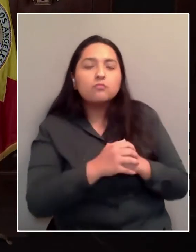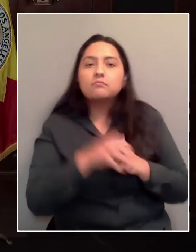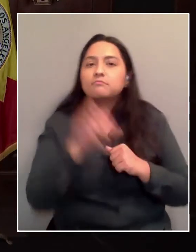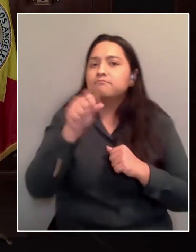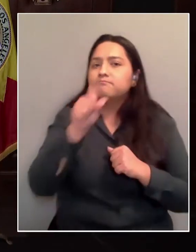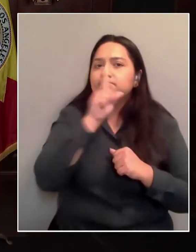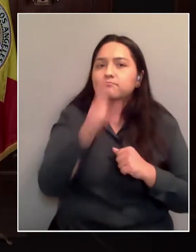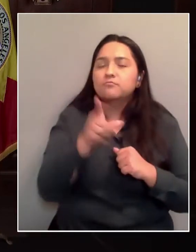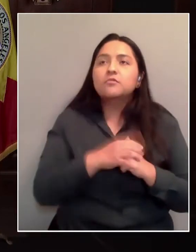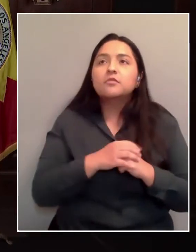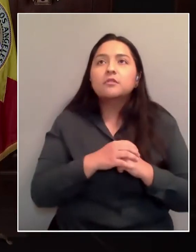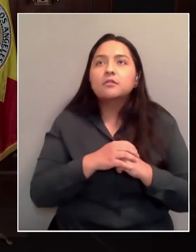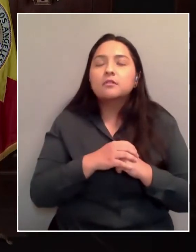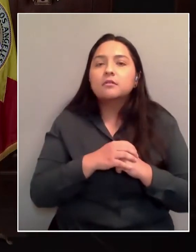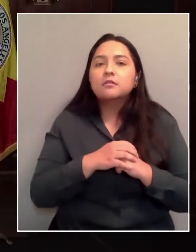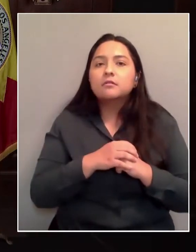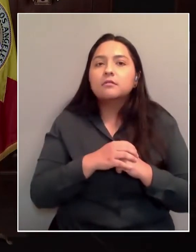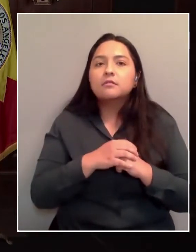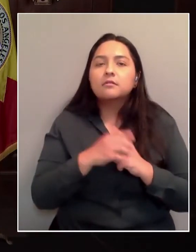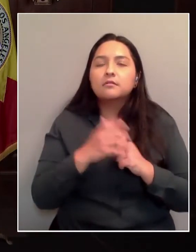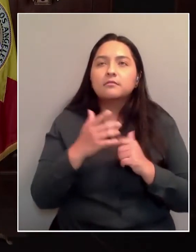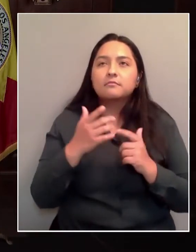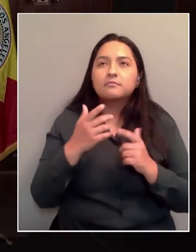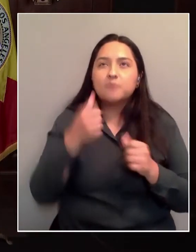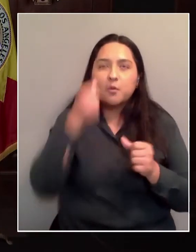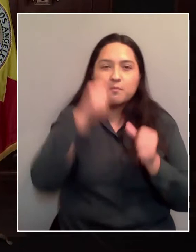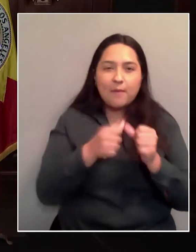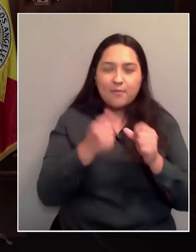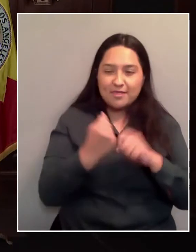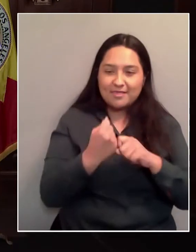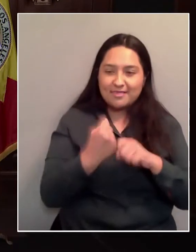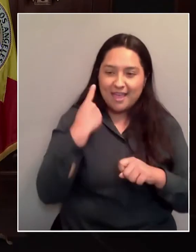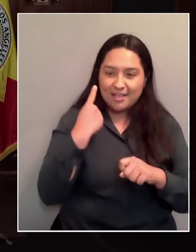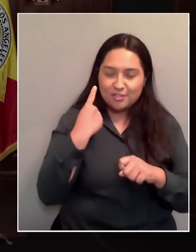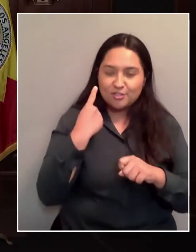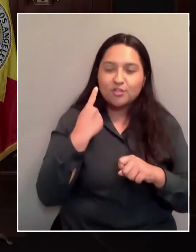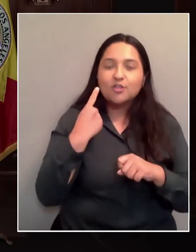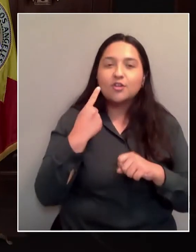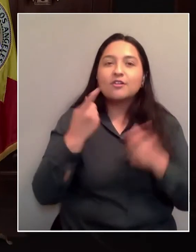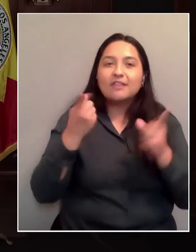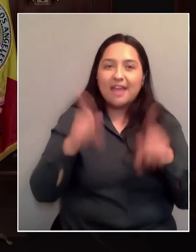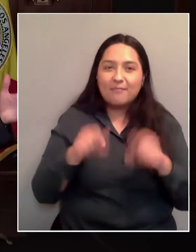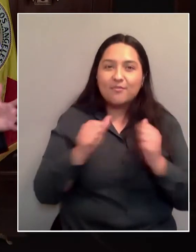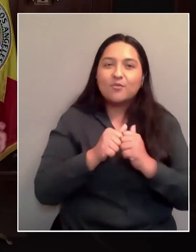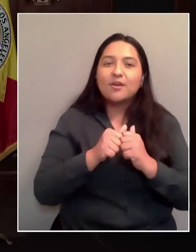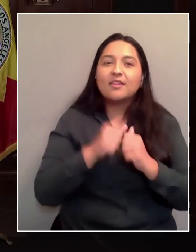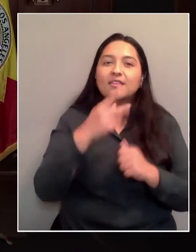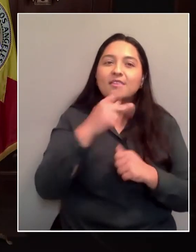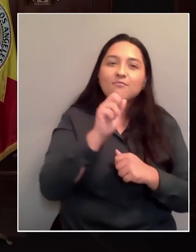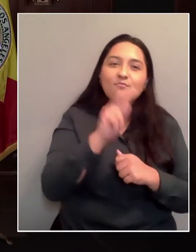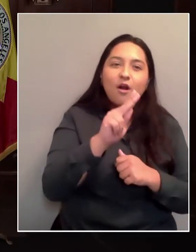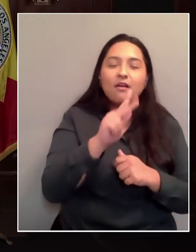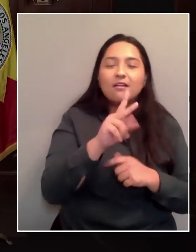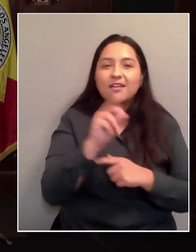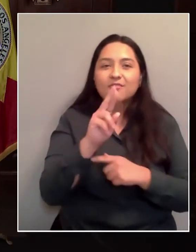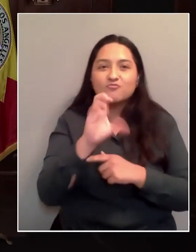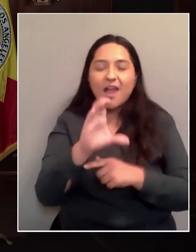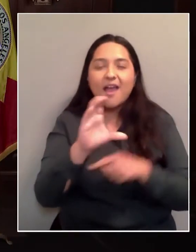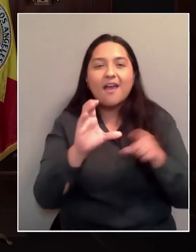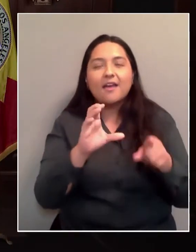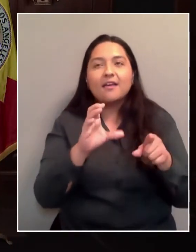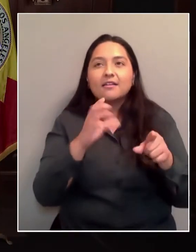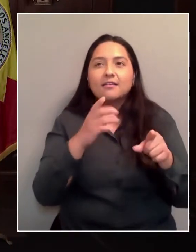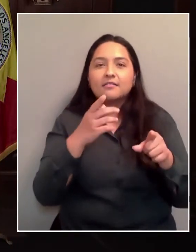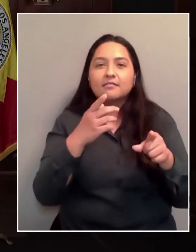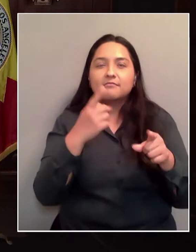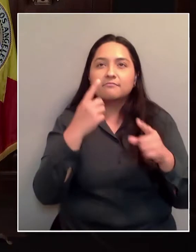little wary from last year when we had one number, for instance, with our rec and parks facilities, only to learn we had to space them twice as much. So I always am very